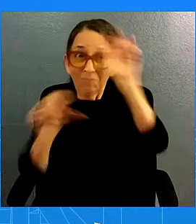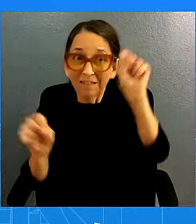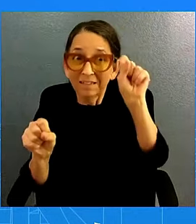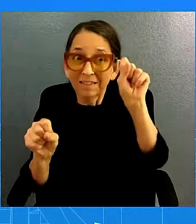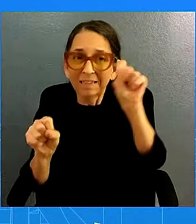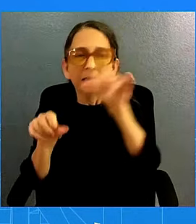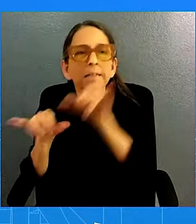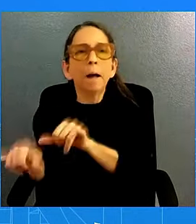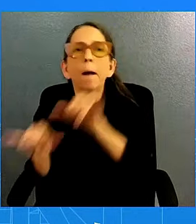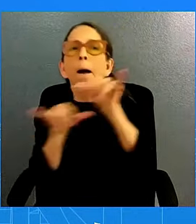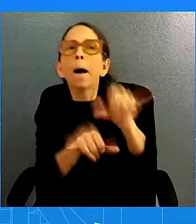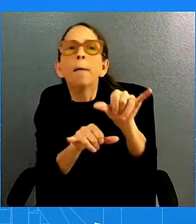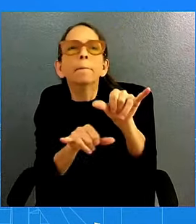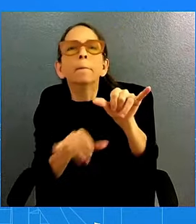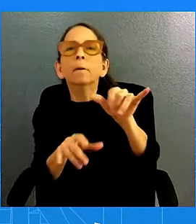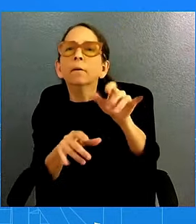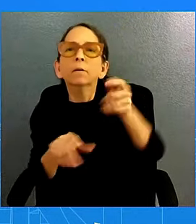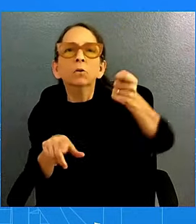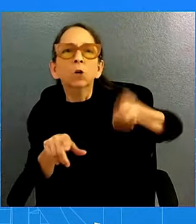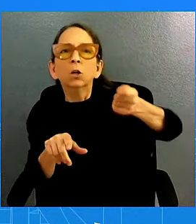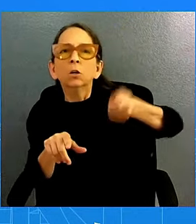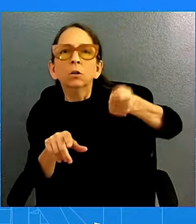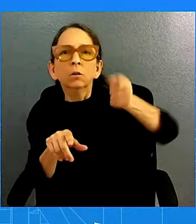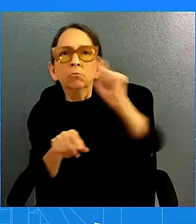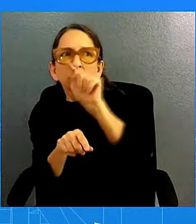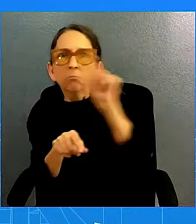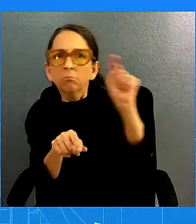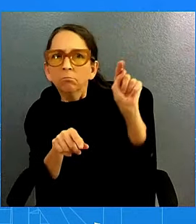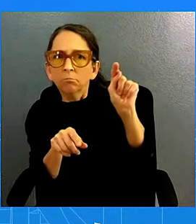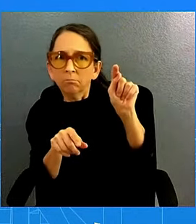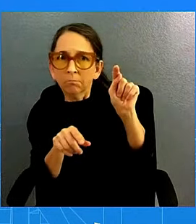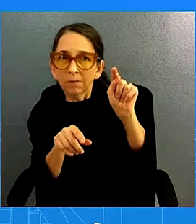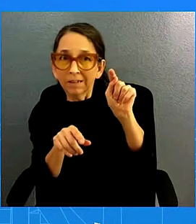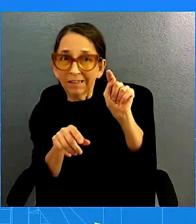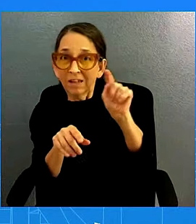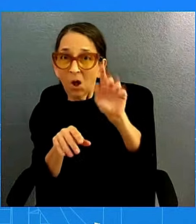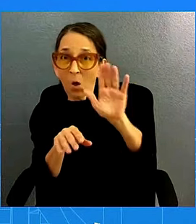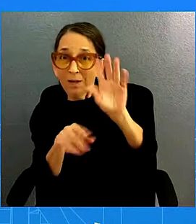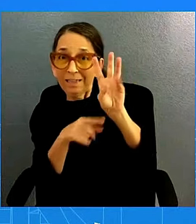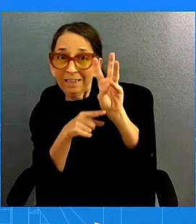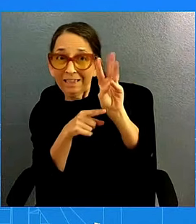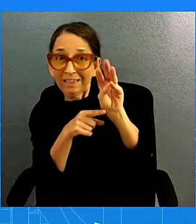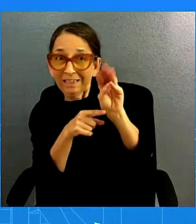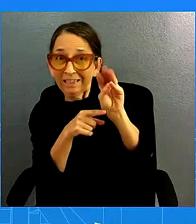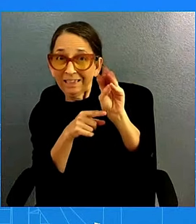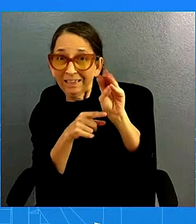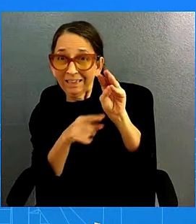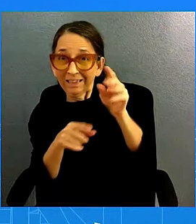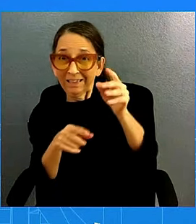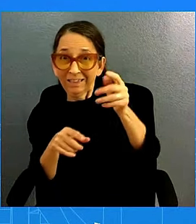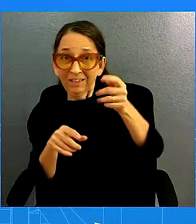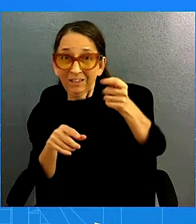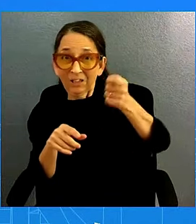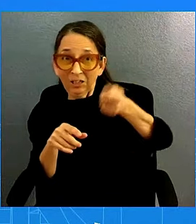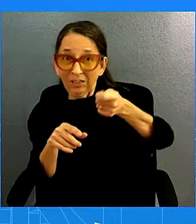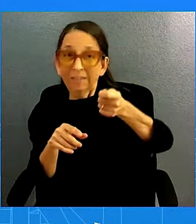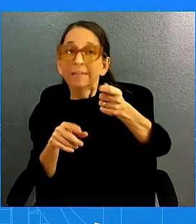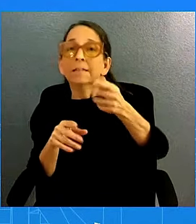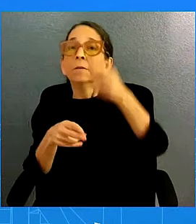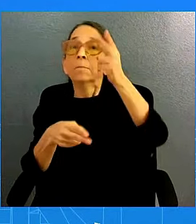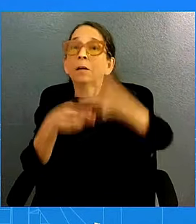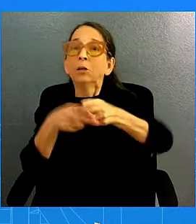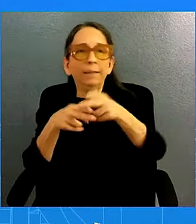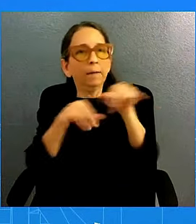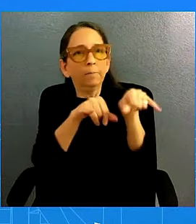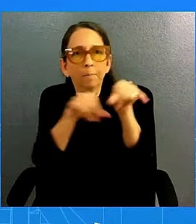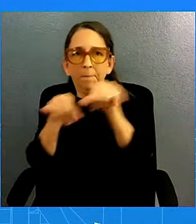more than 60 of them were Republican judges, who said it was indeed a free and fair election. And so he